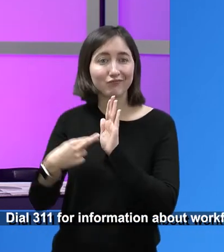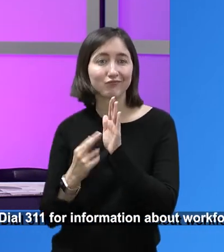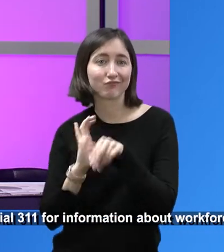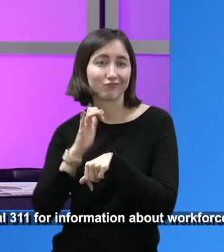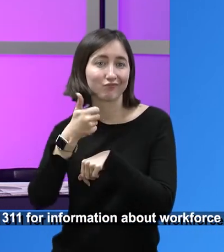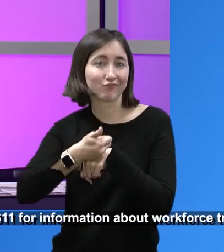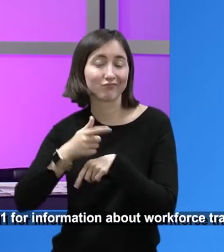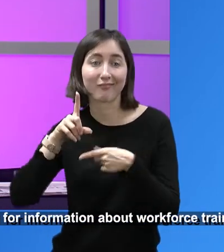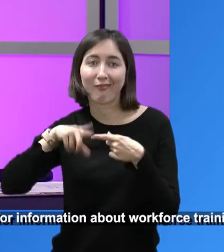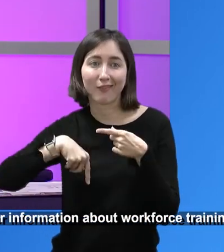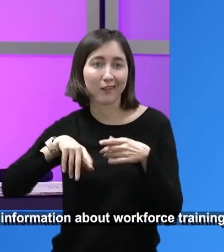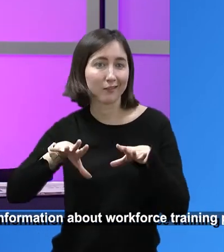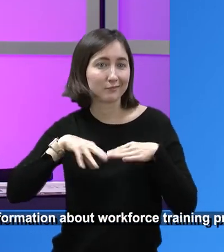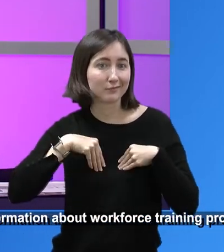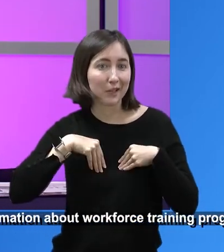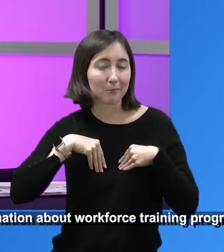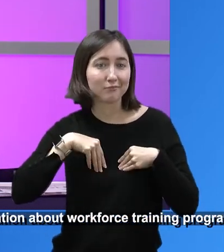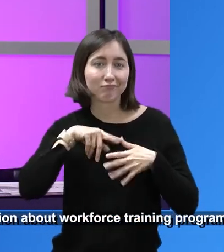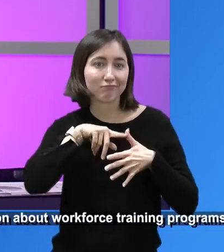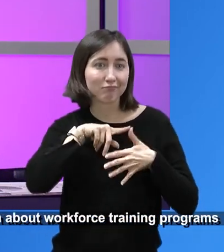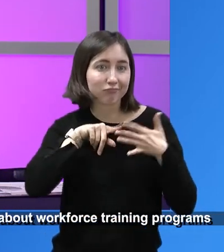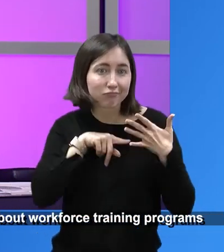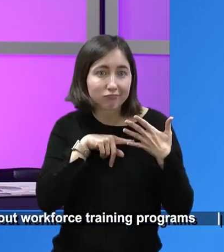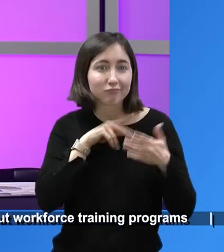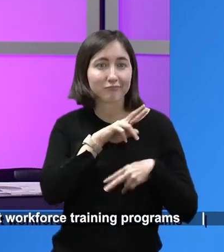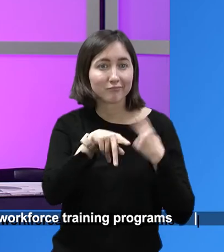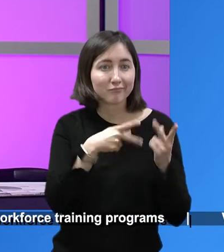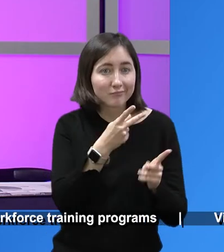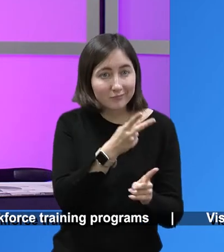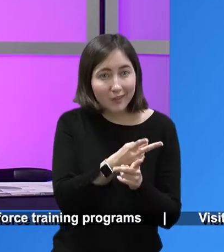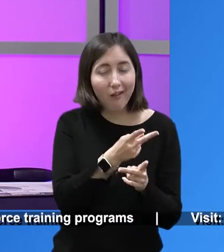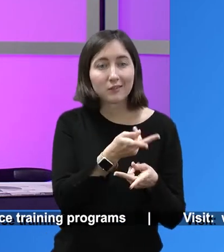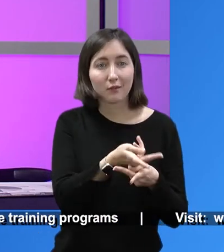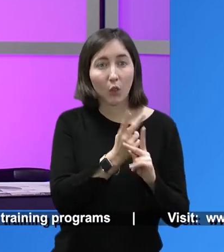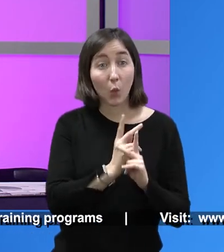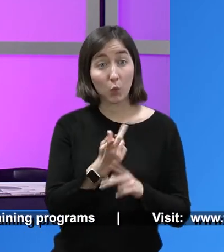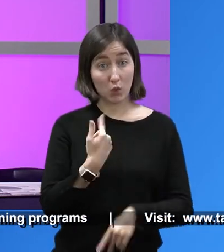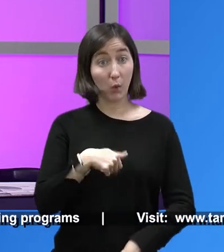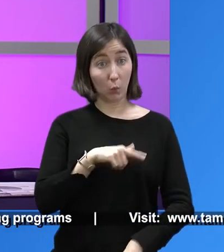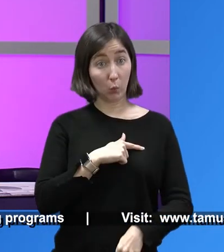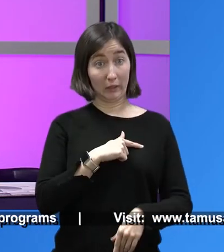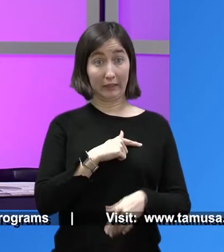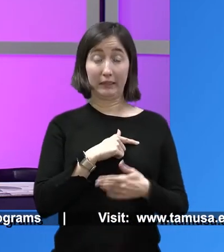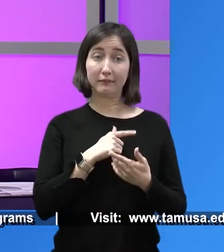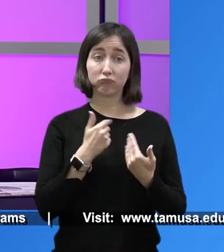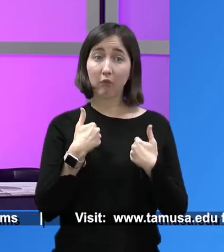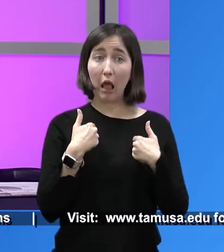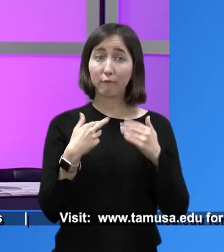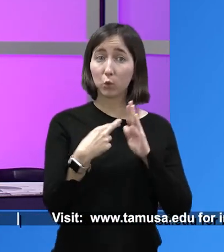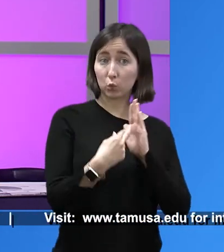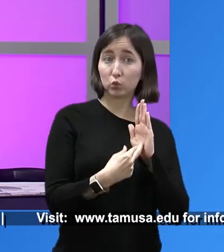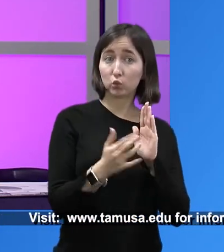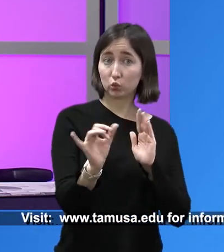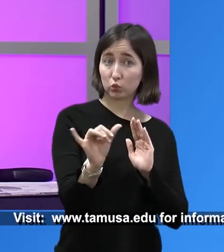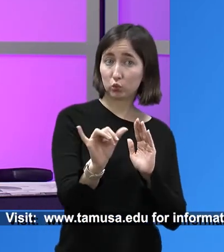box. Right. So, you know, Left Fund has created a box as well. Yes. But we can be a little bit more flexible